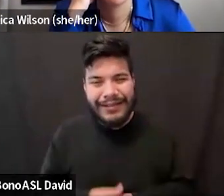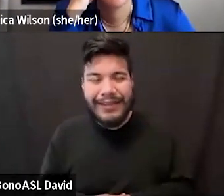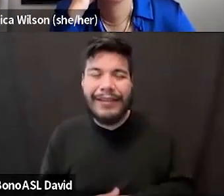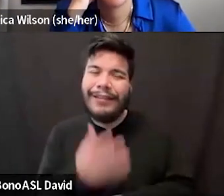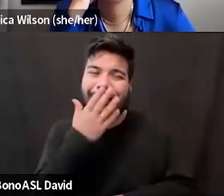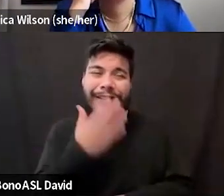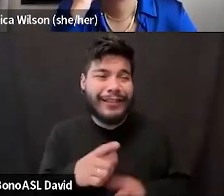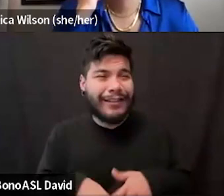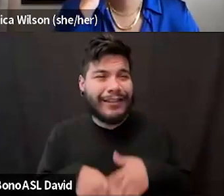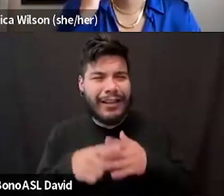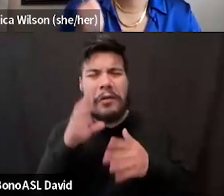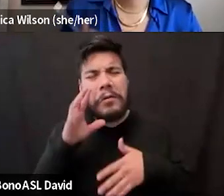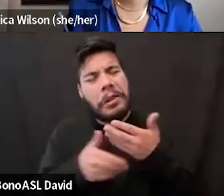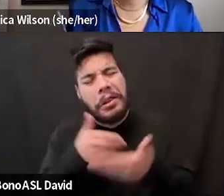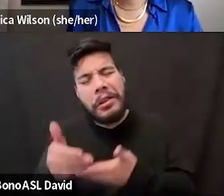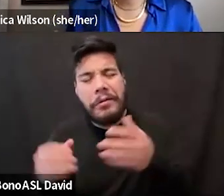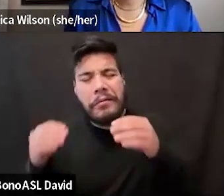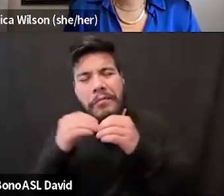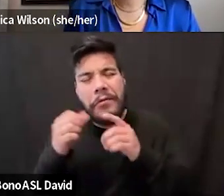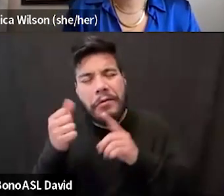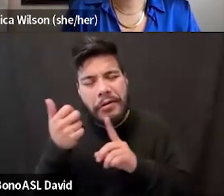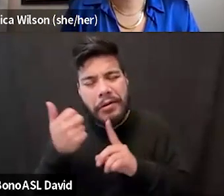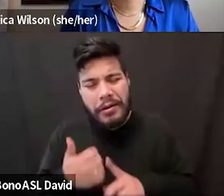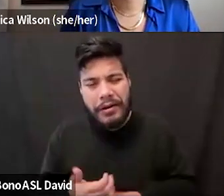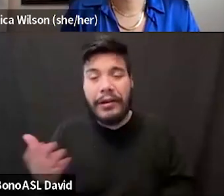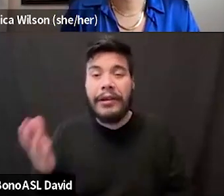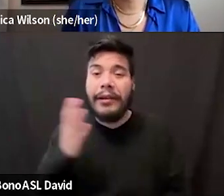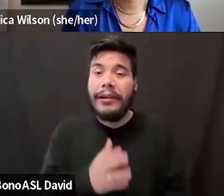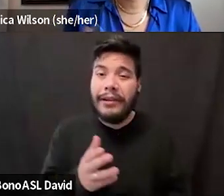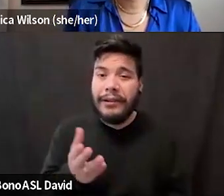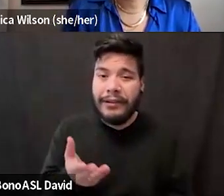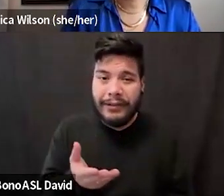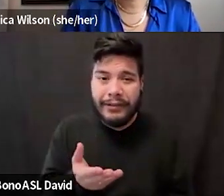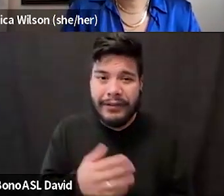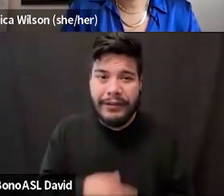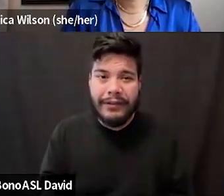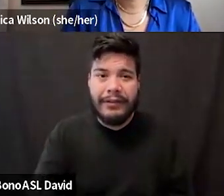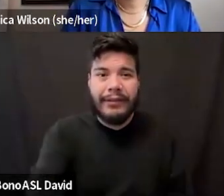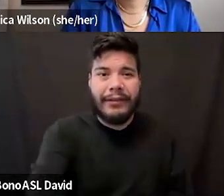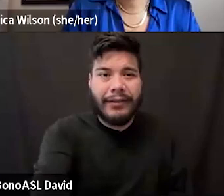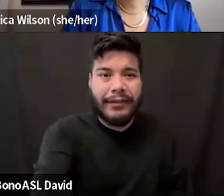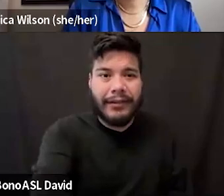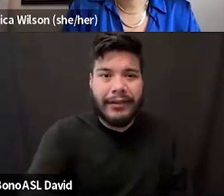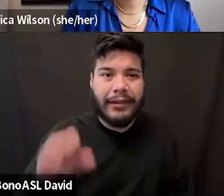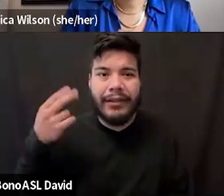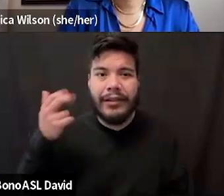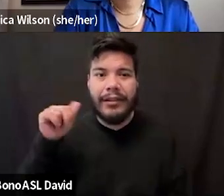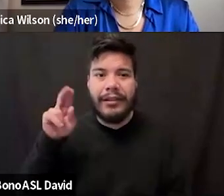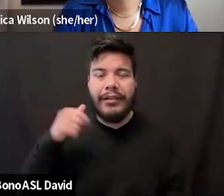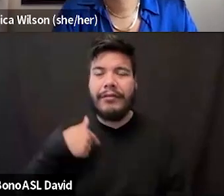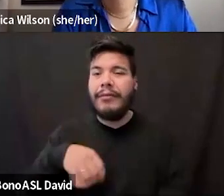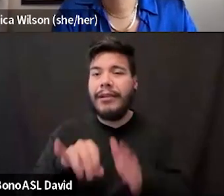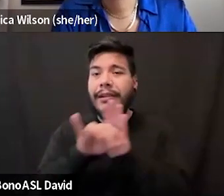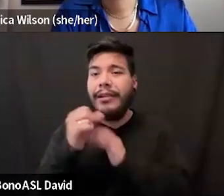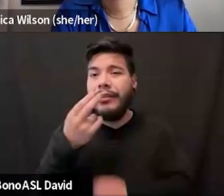We'll get to know you a little bit better as we go along. Shana, will you go next, please? Hi, I'm Shana. My pronouns are